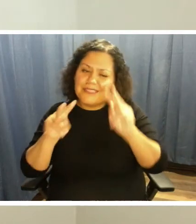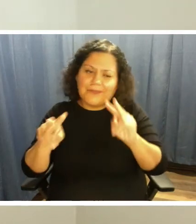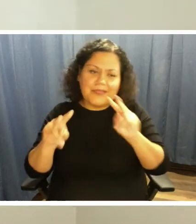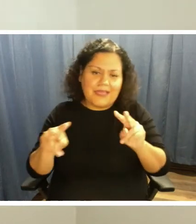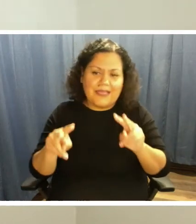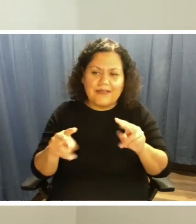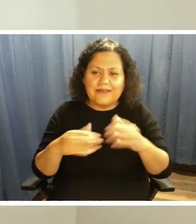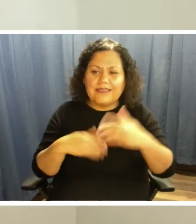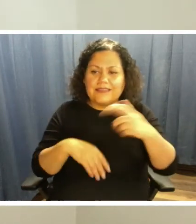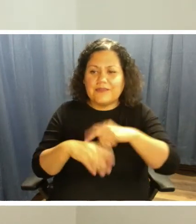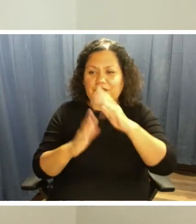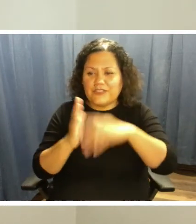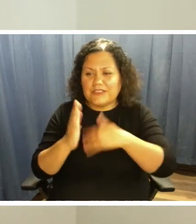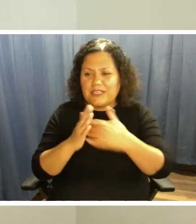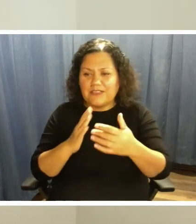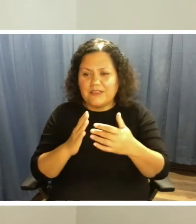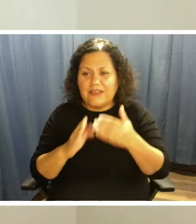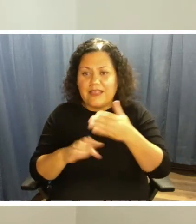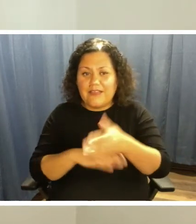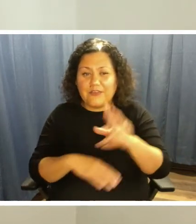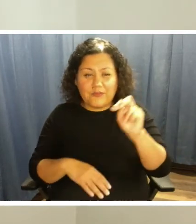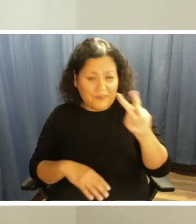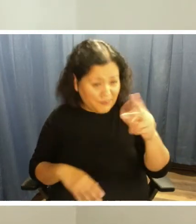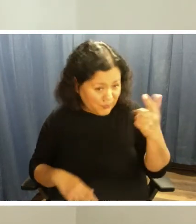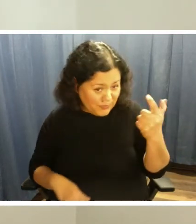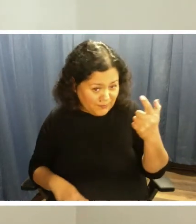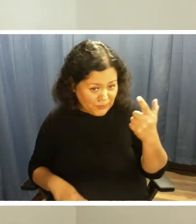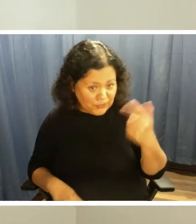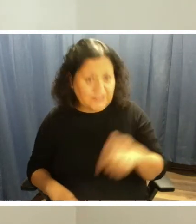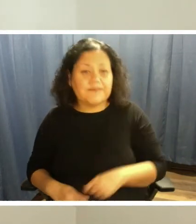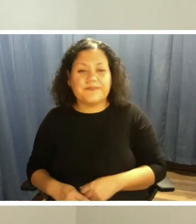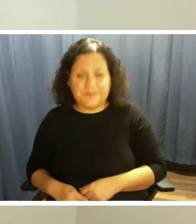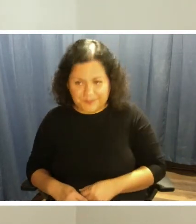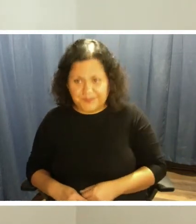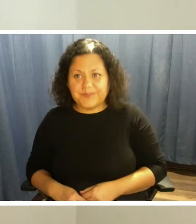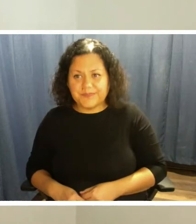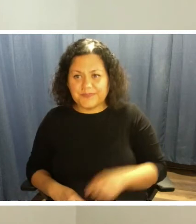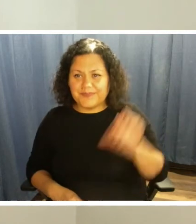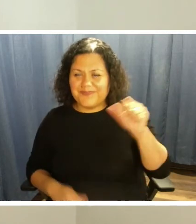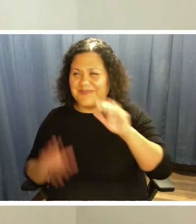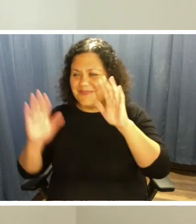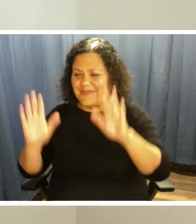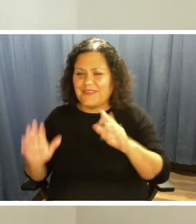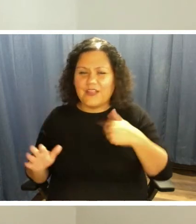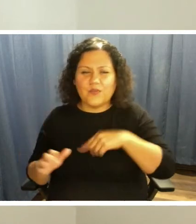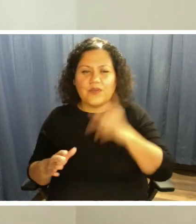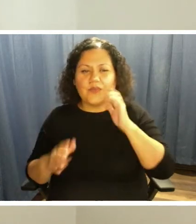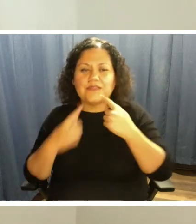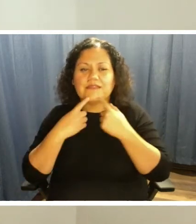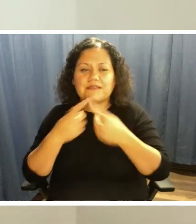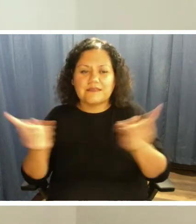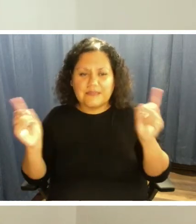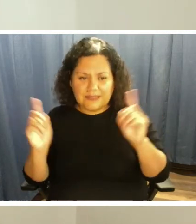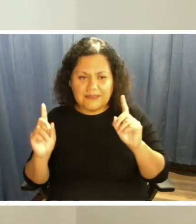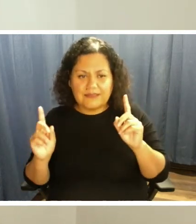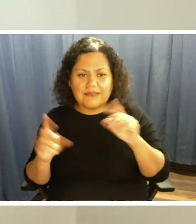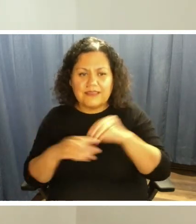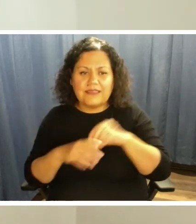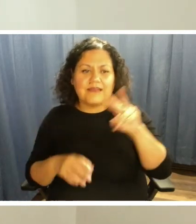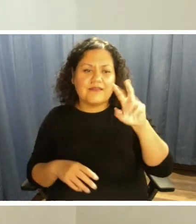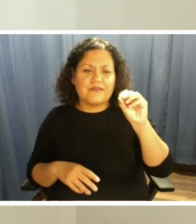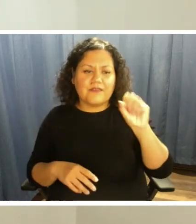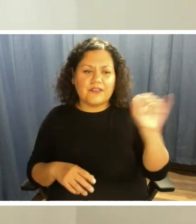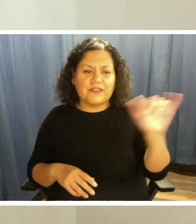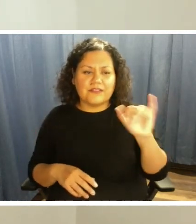you're scheduling your trip after, what'd you say, November 21st? Right. Great. And we'll put an announcement on in boss as well. Great.